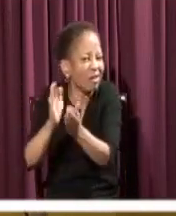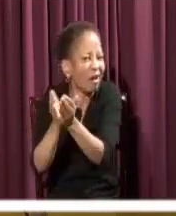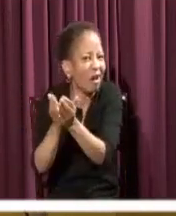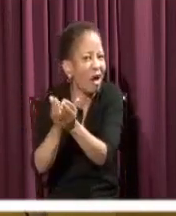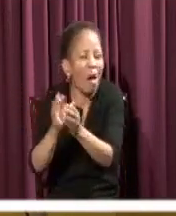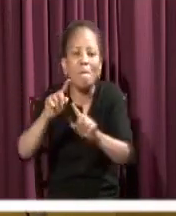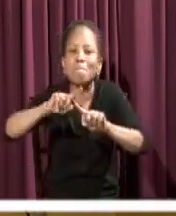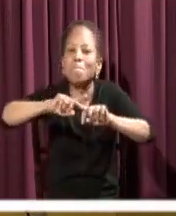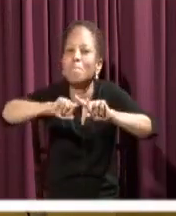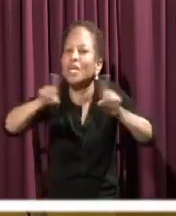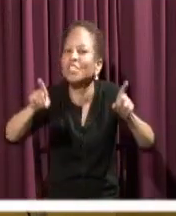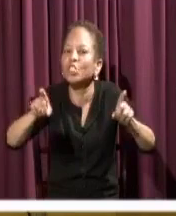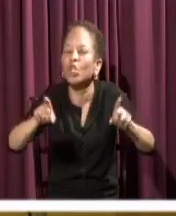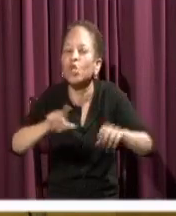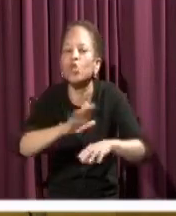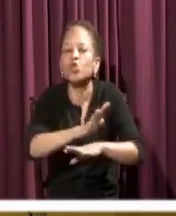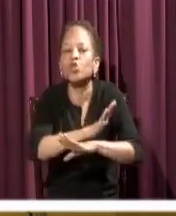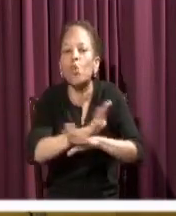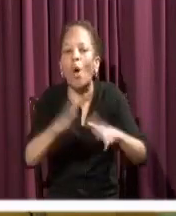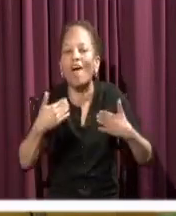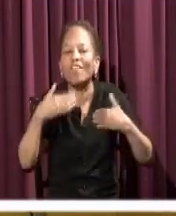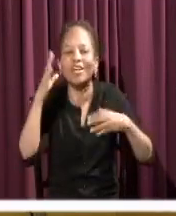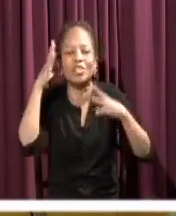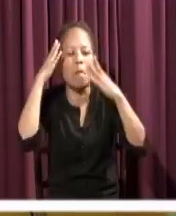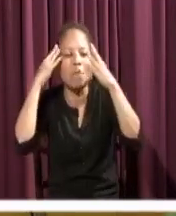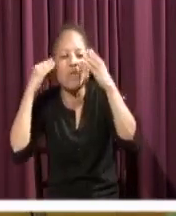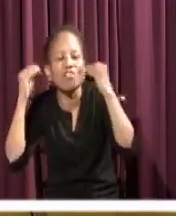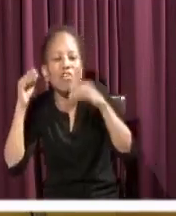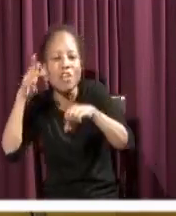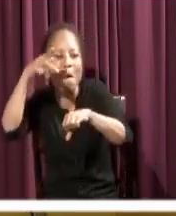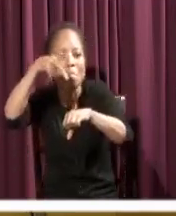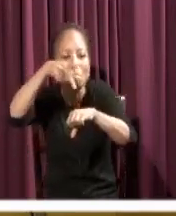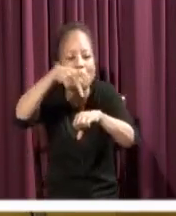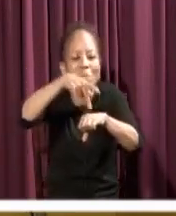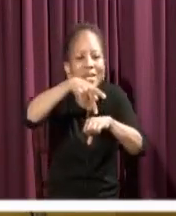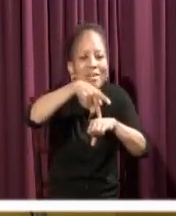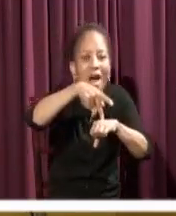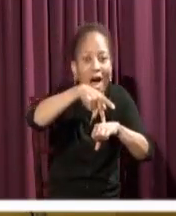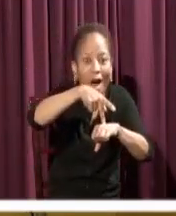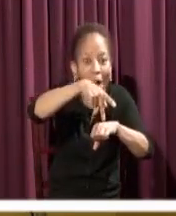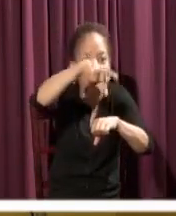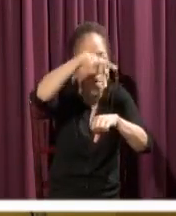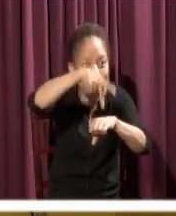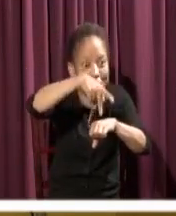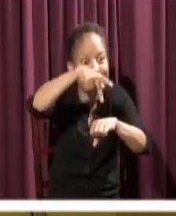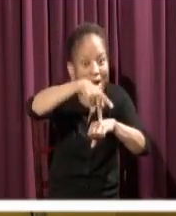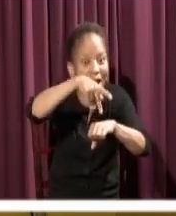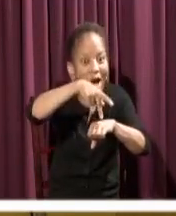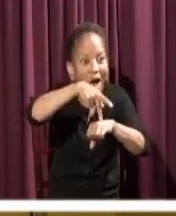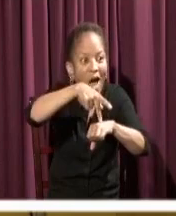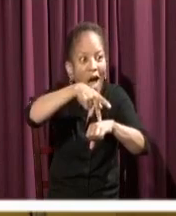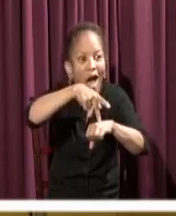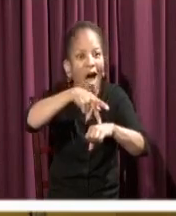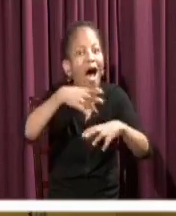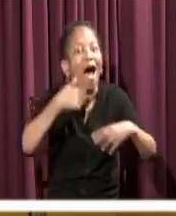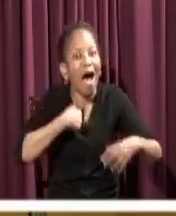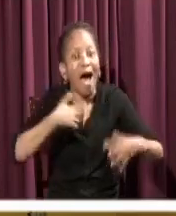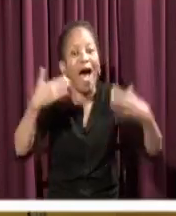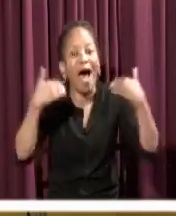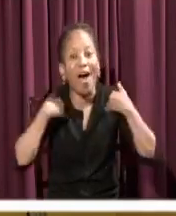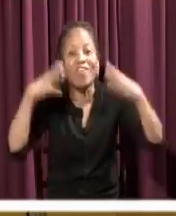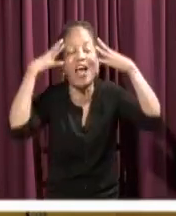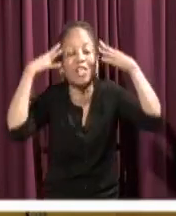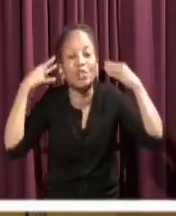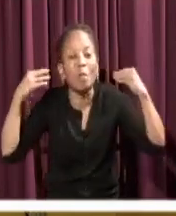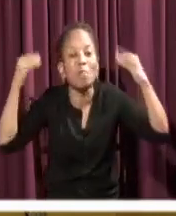And Peter alone can talk about what it was like to feel water below your feet feeling like concrete. And what it was like to